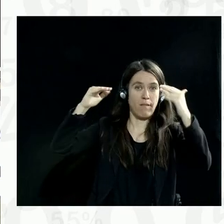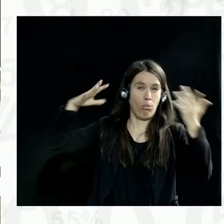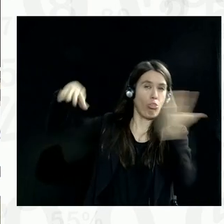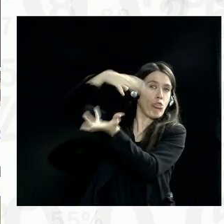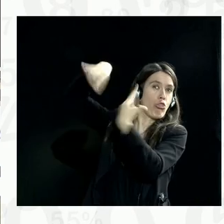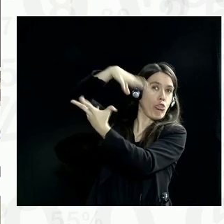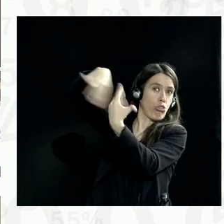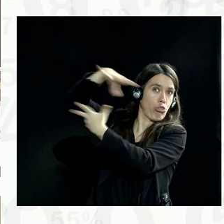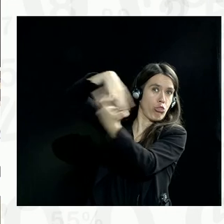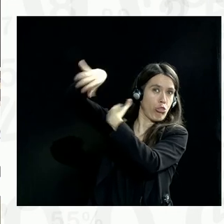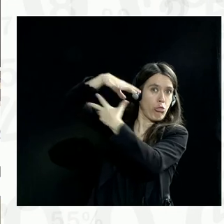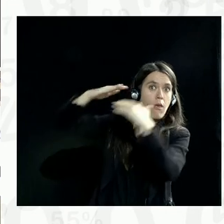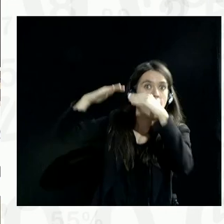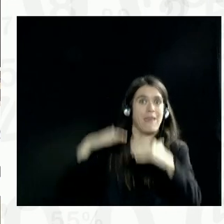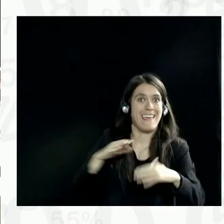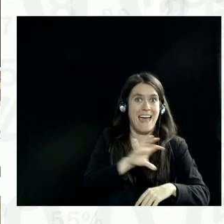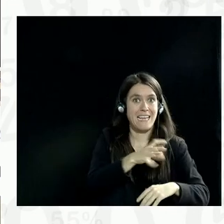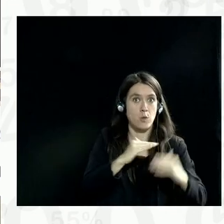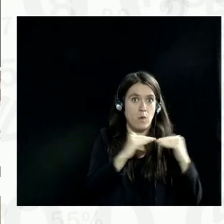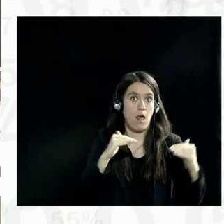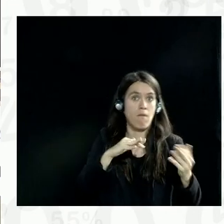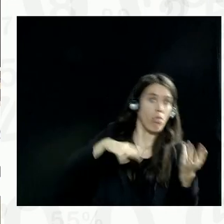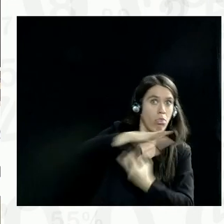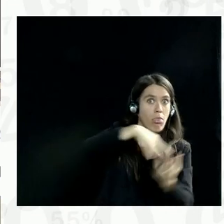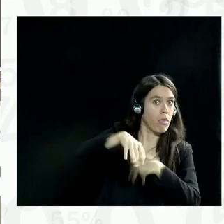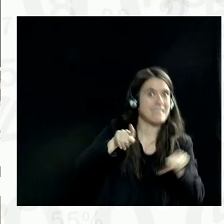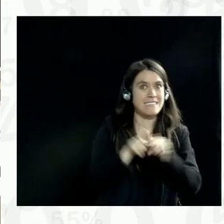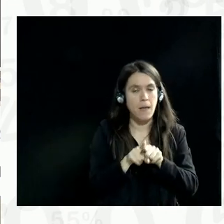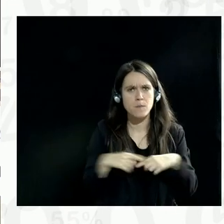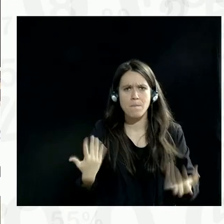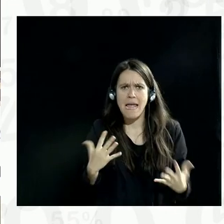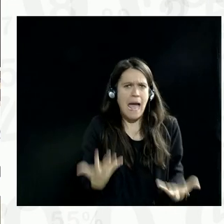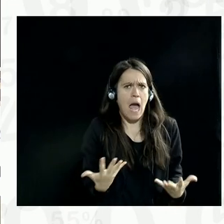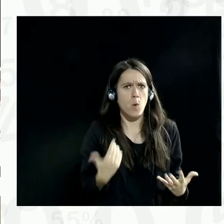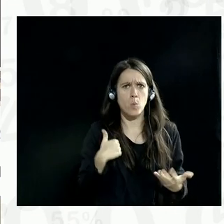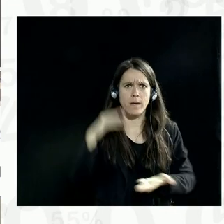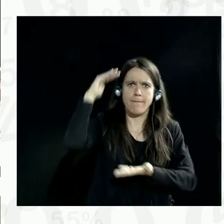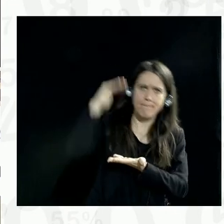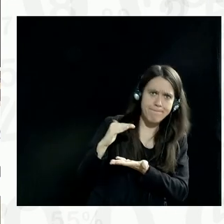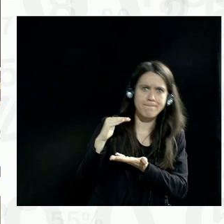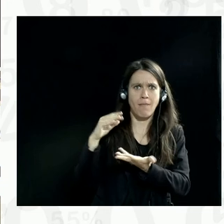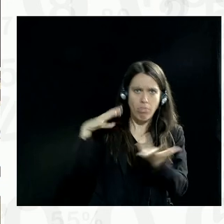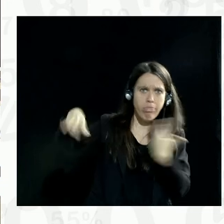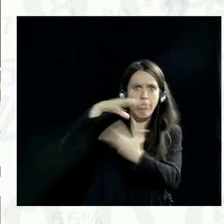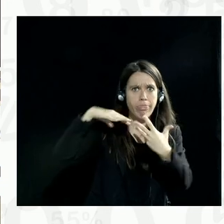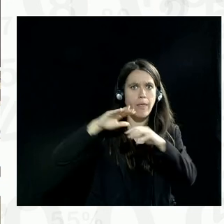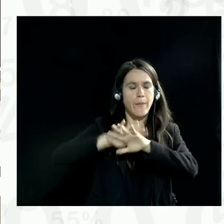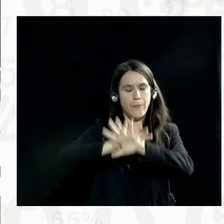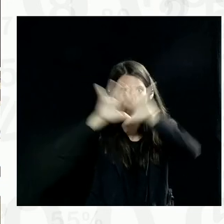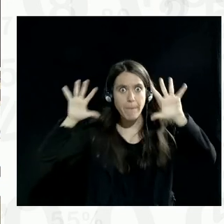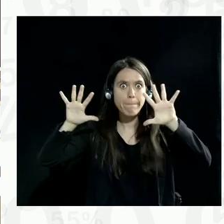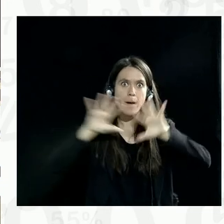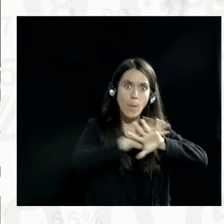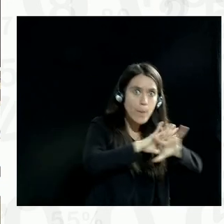At the national level, there is even more chaos. So how do we reduce that chaos? And definitely,